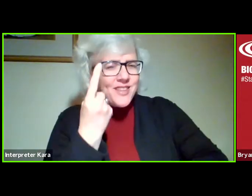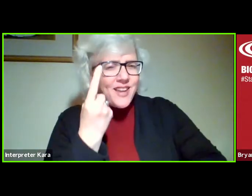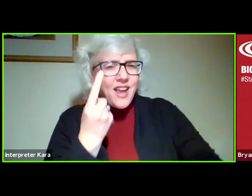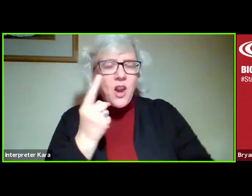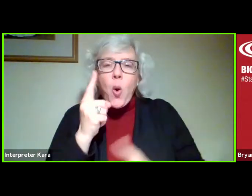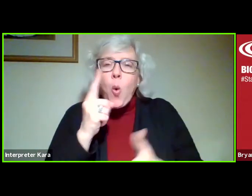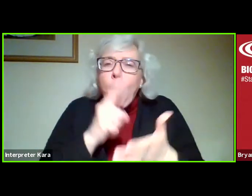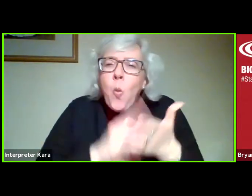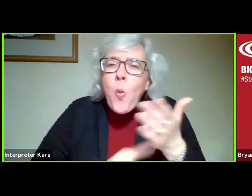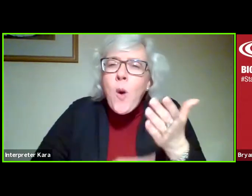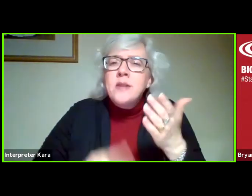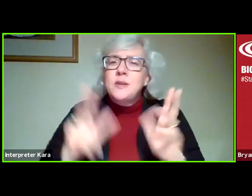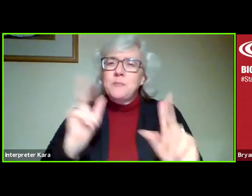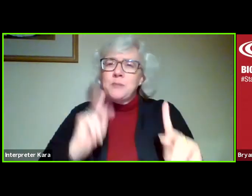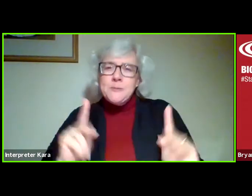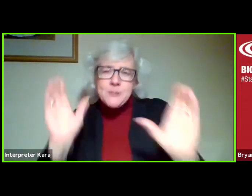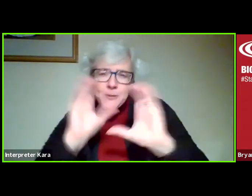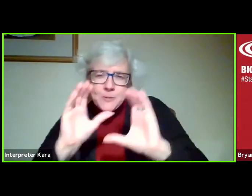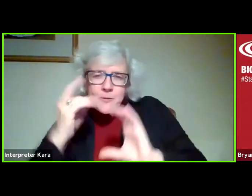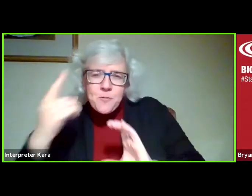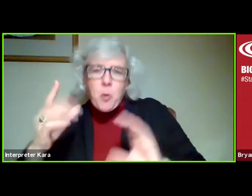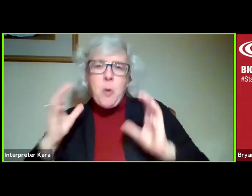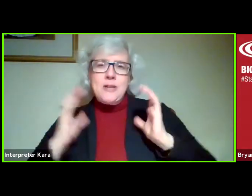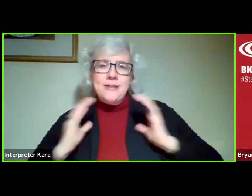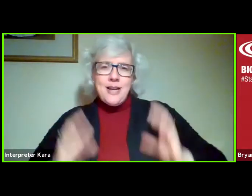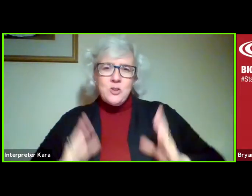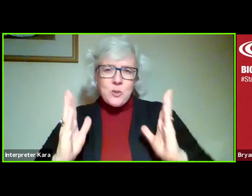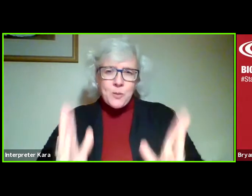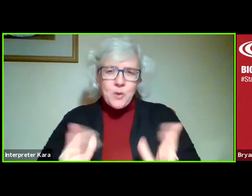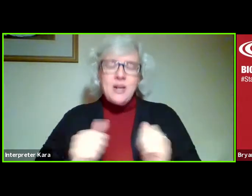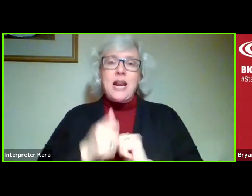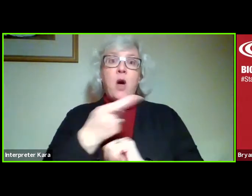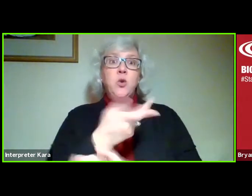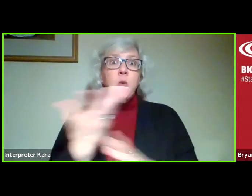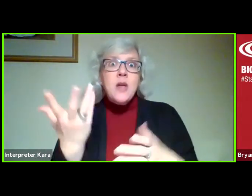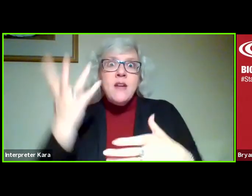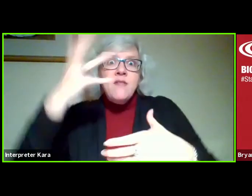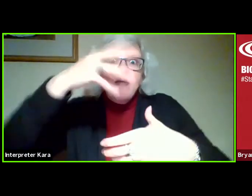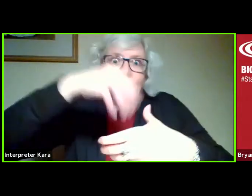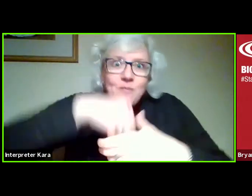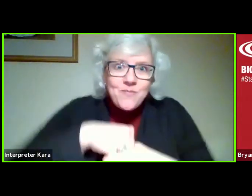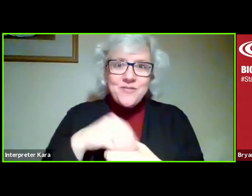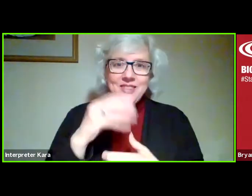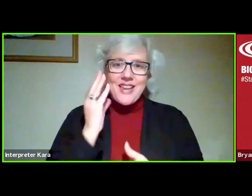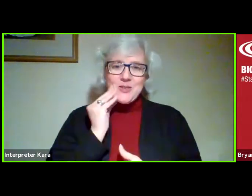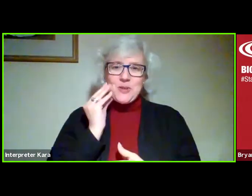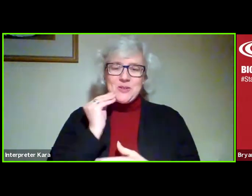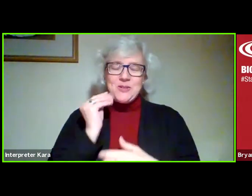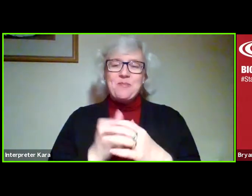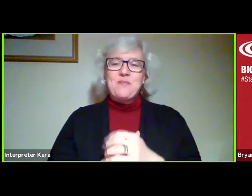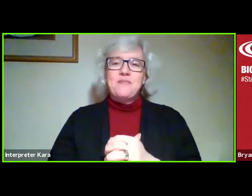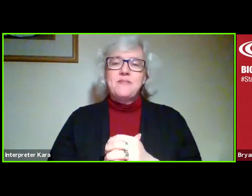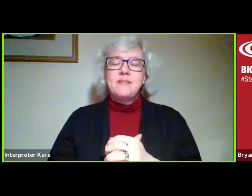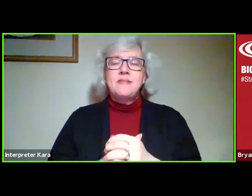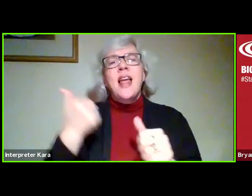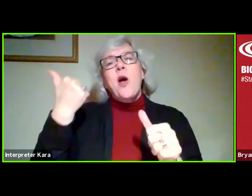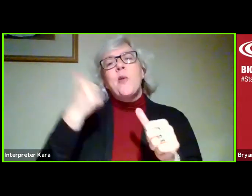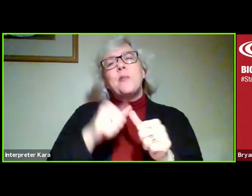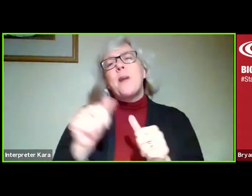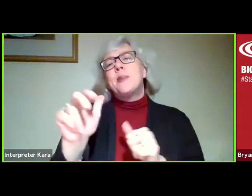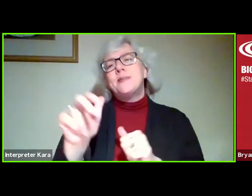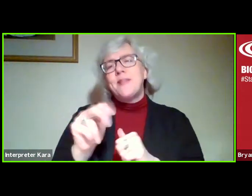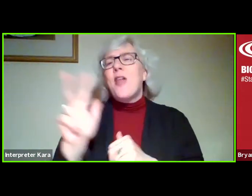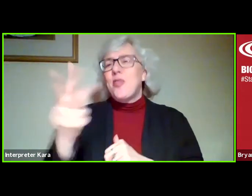your customers are looking for and how you can help fulfill that by immersing yourself in that experience. I remember another key